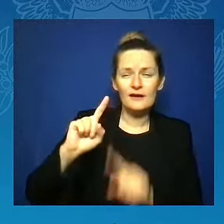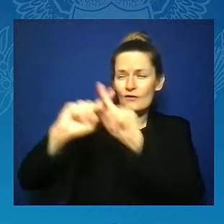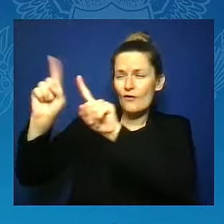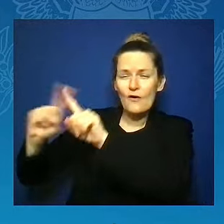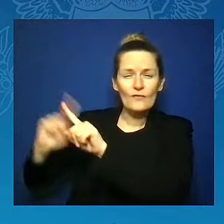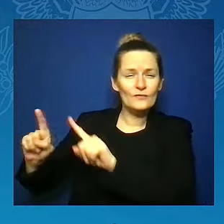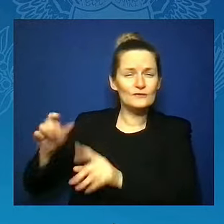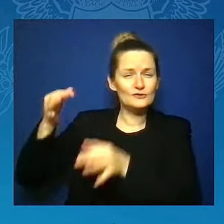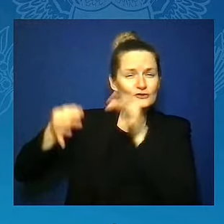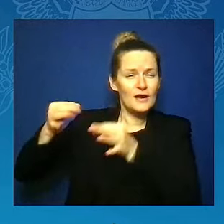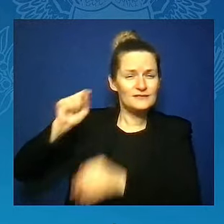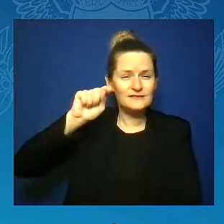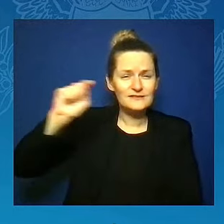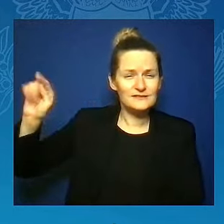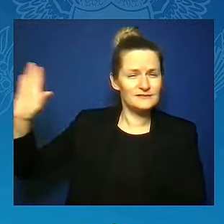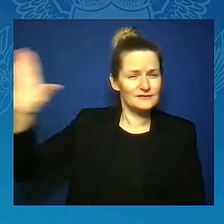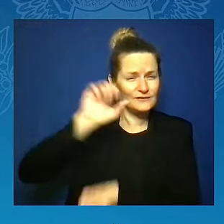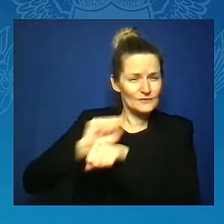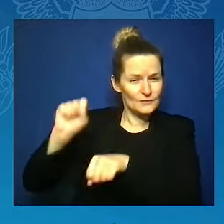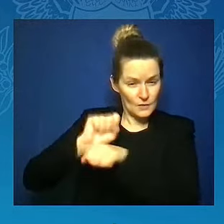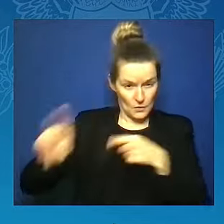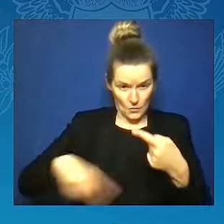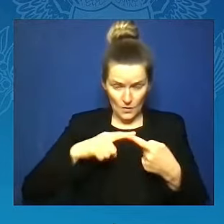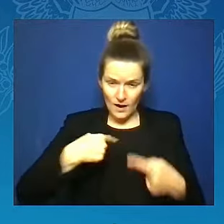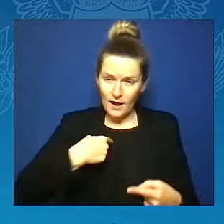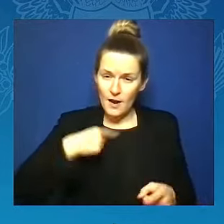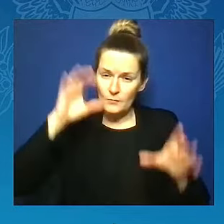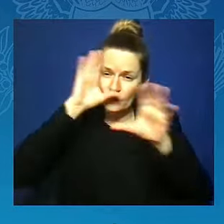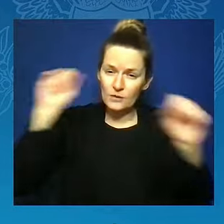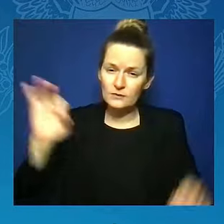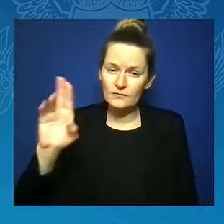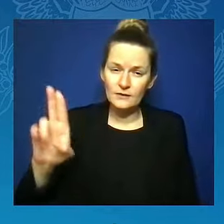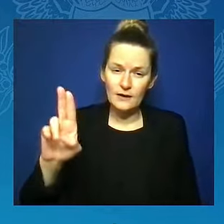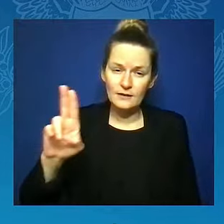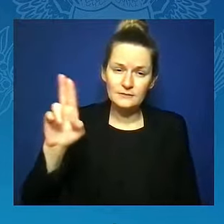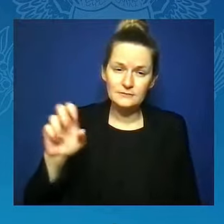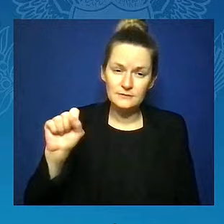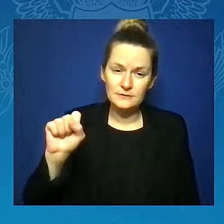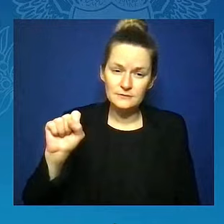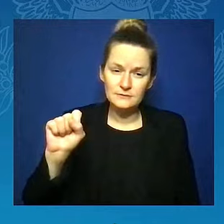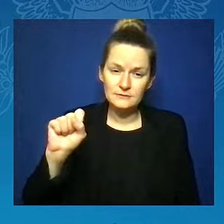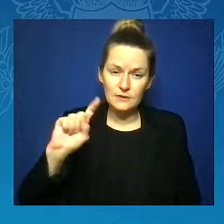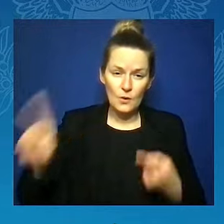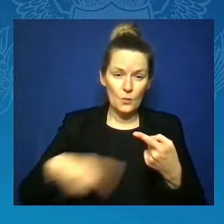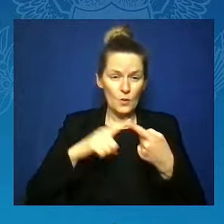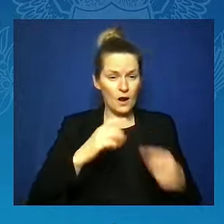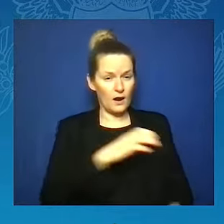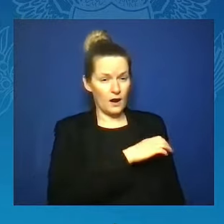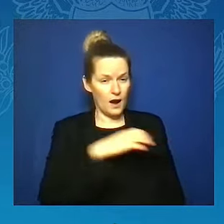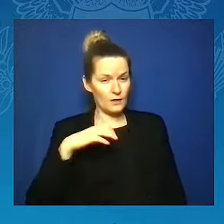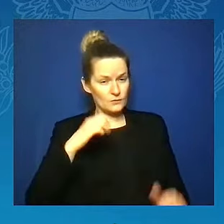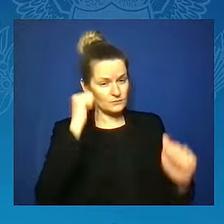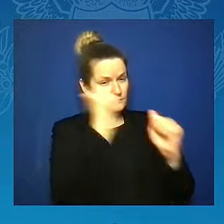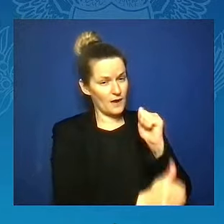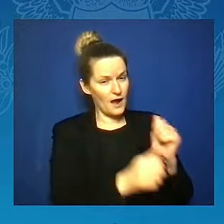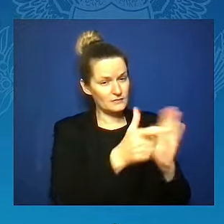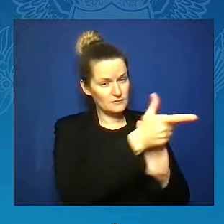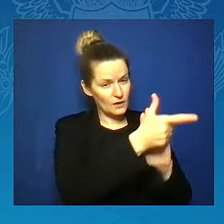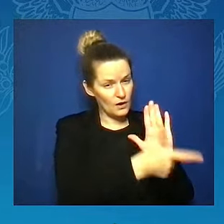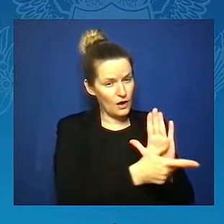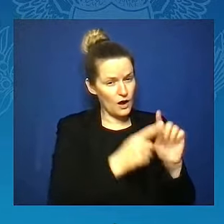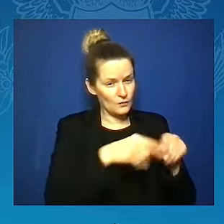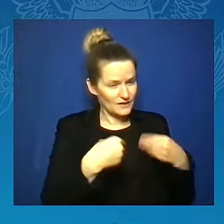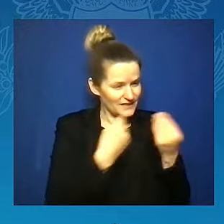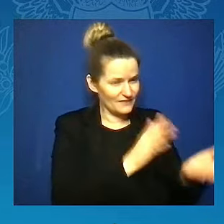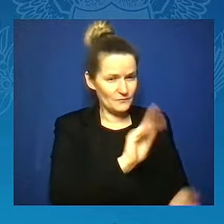and when Congress passes a law to restore those freedoms, I will sign it into law.